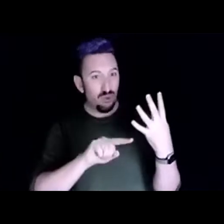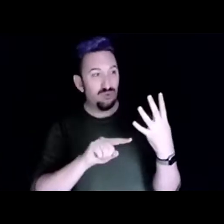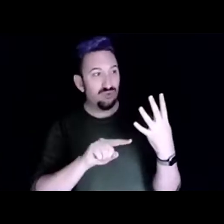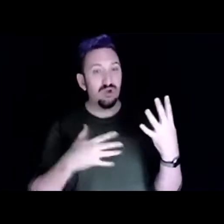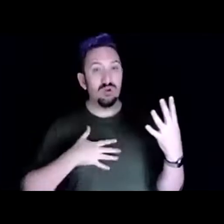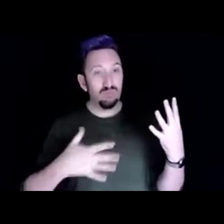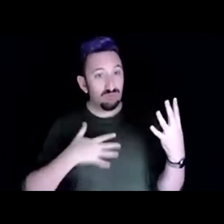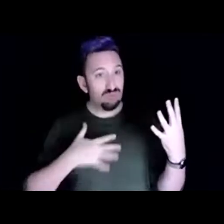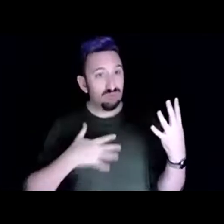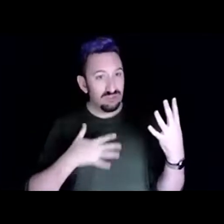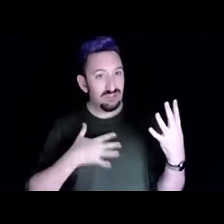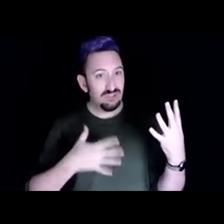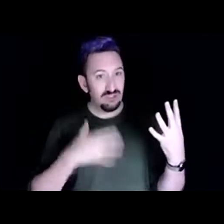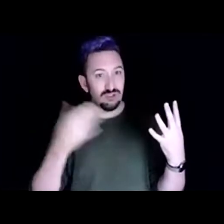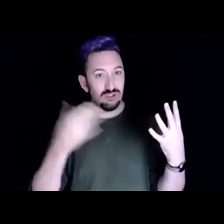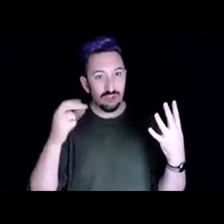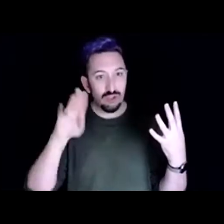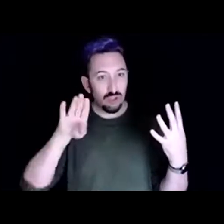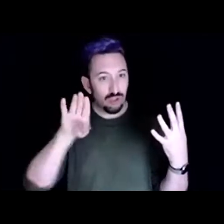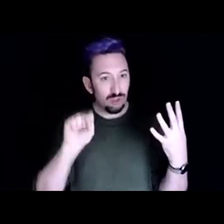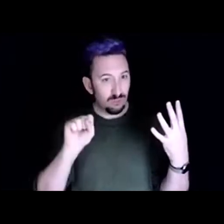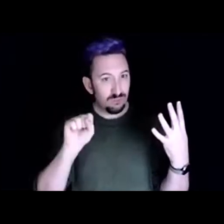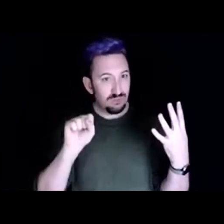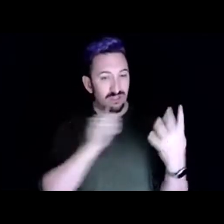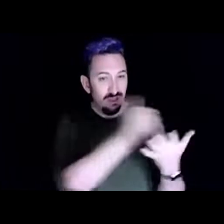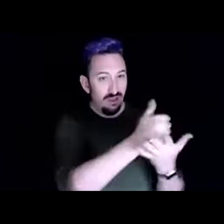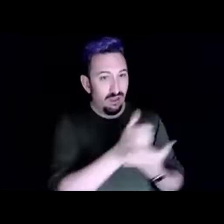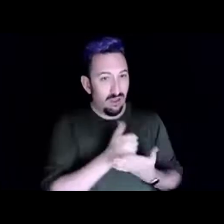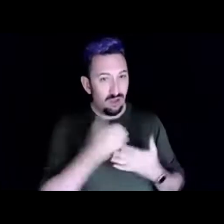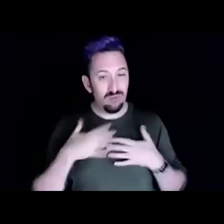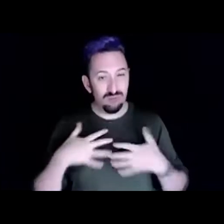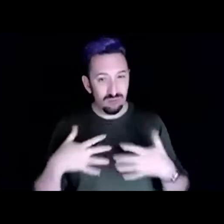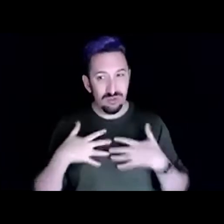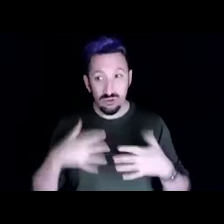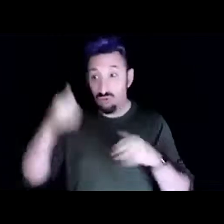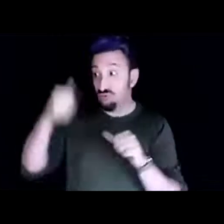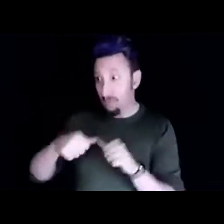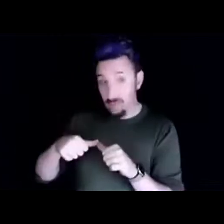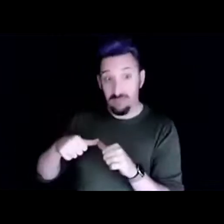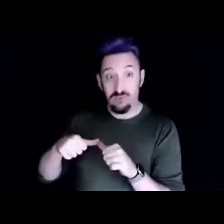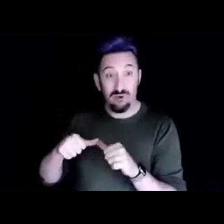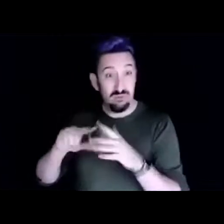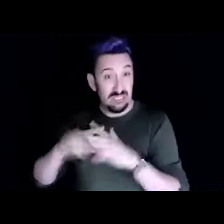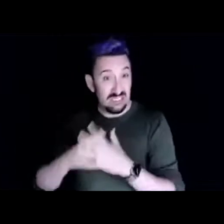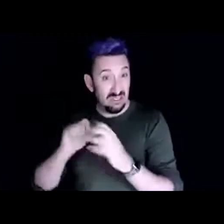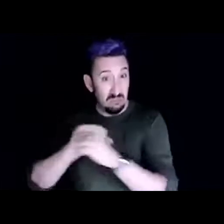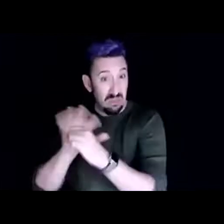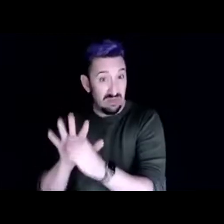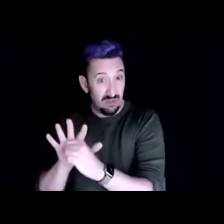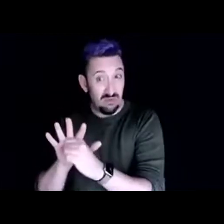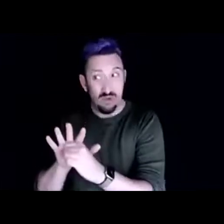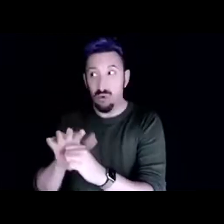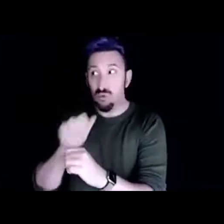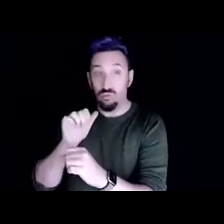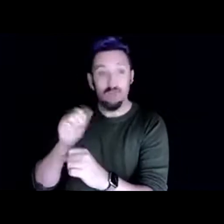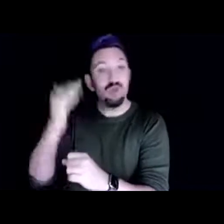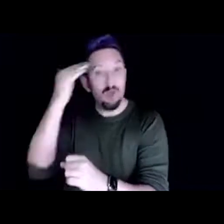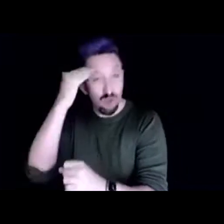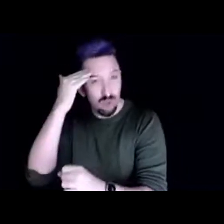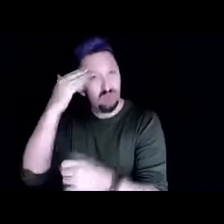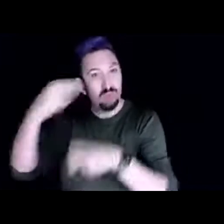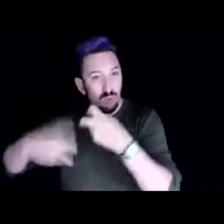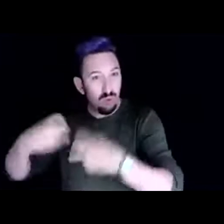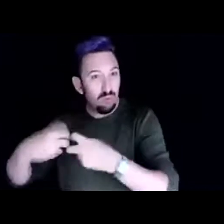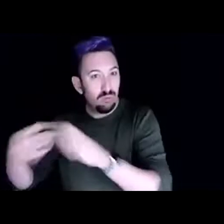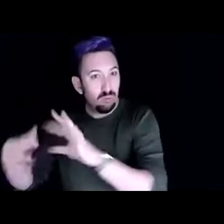remember in the beginning of the pandemic we were sure what was going to happen was a lung thing right so these kids